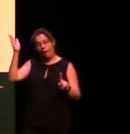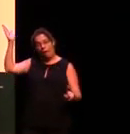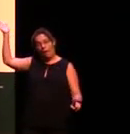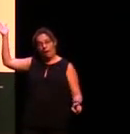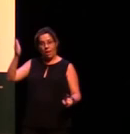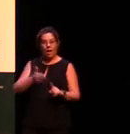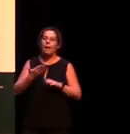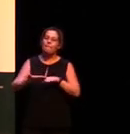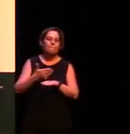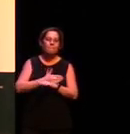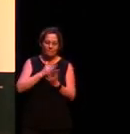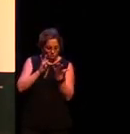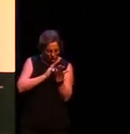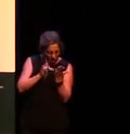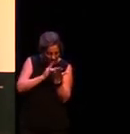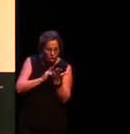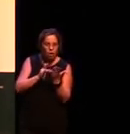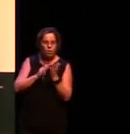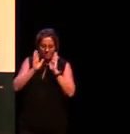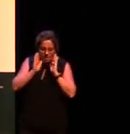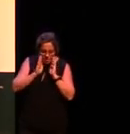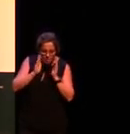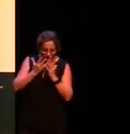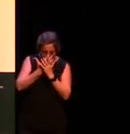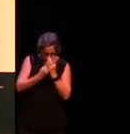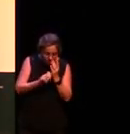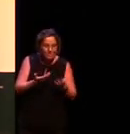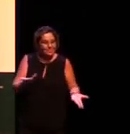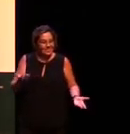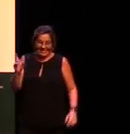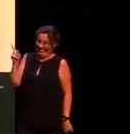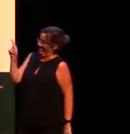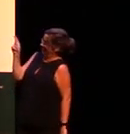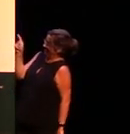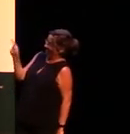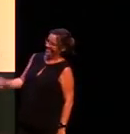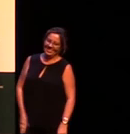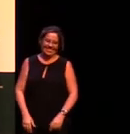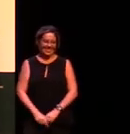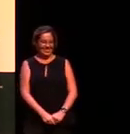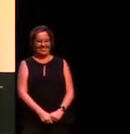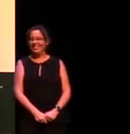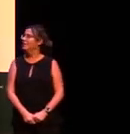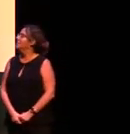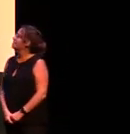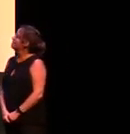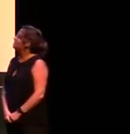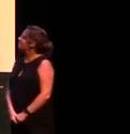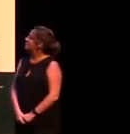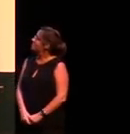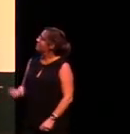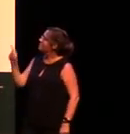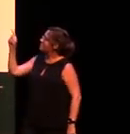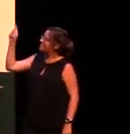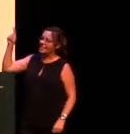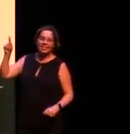even before iphones and social media and this one i'm sure people can relate to